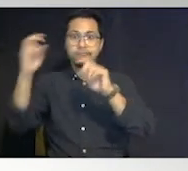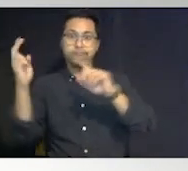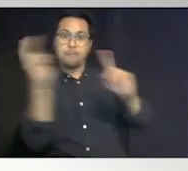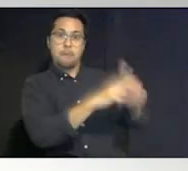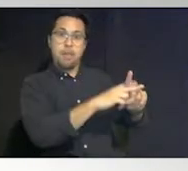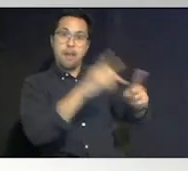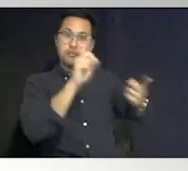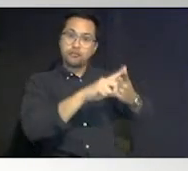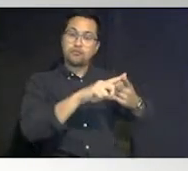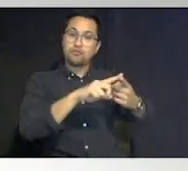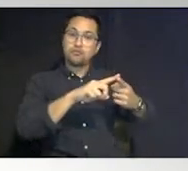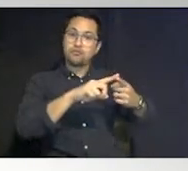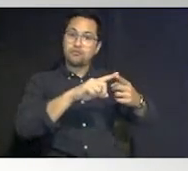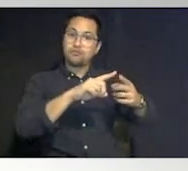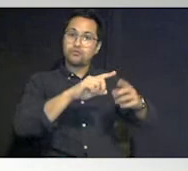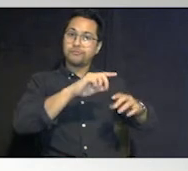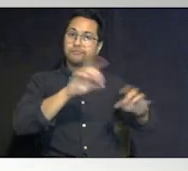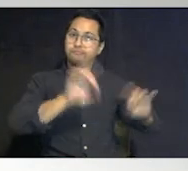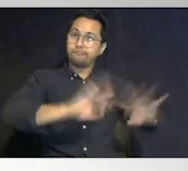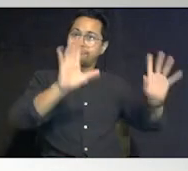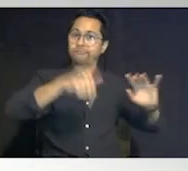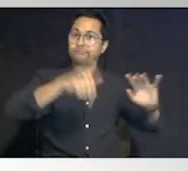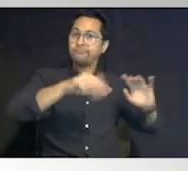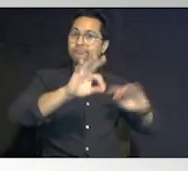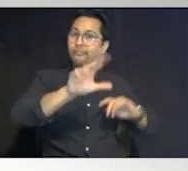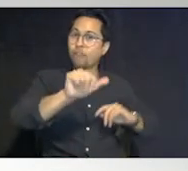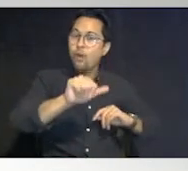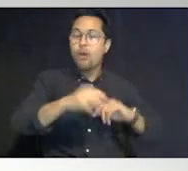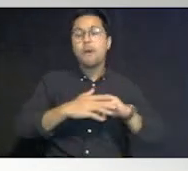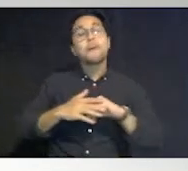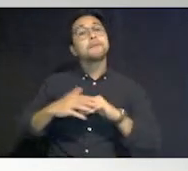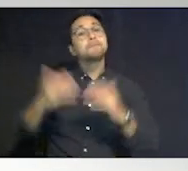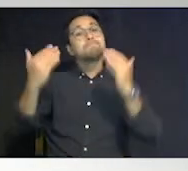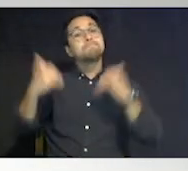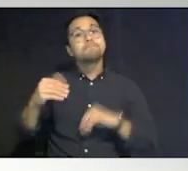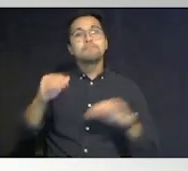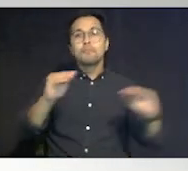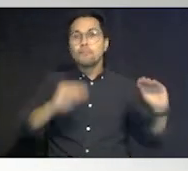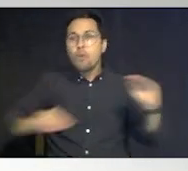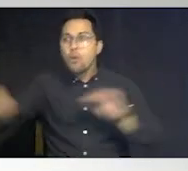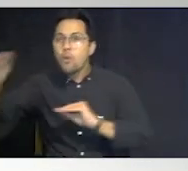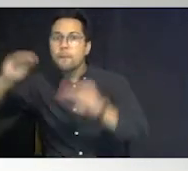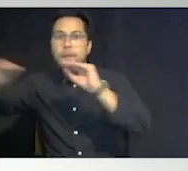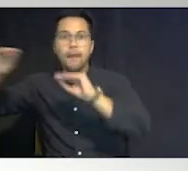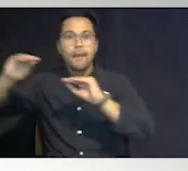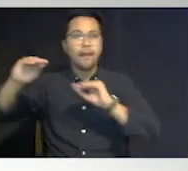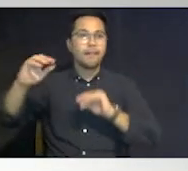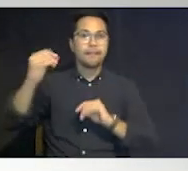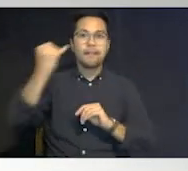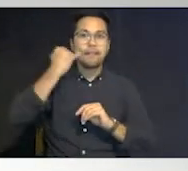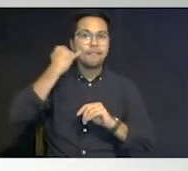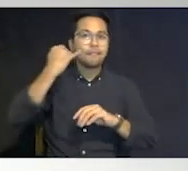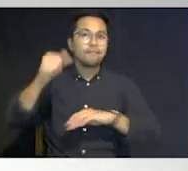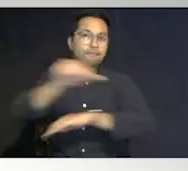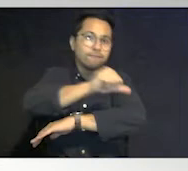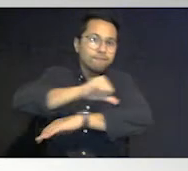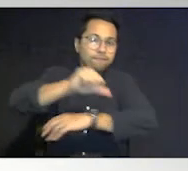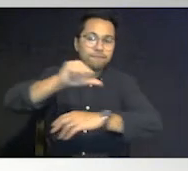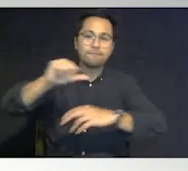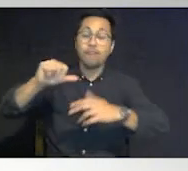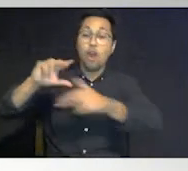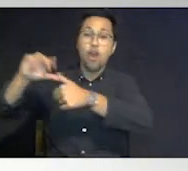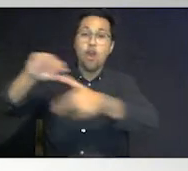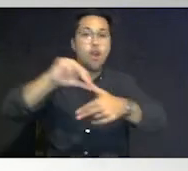limitations um if we think about hurricanes um it or floods you know if a hurricane causes flooding